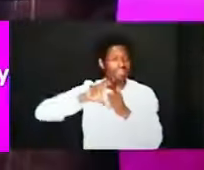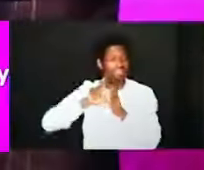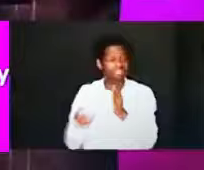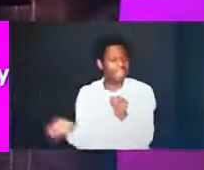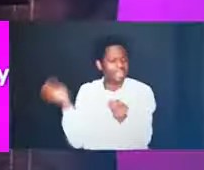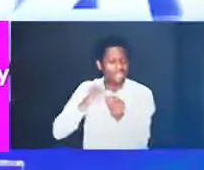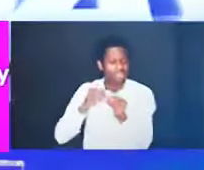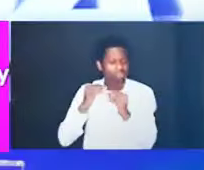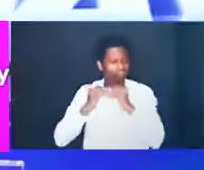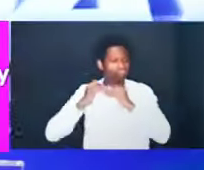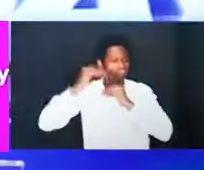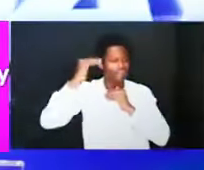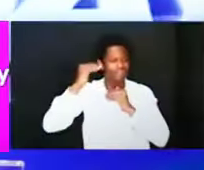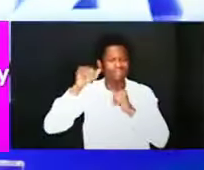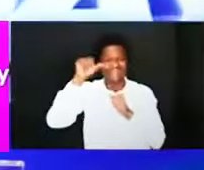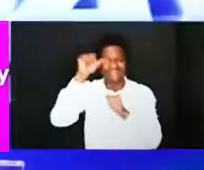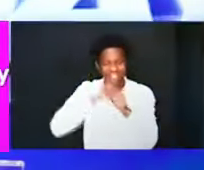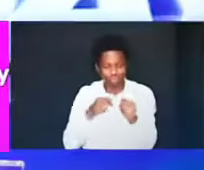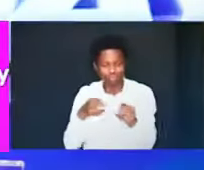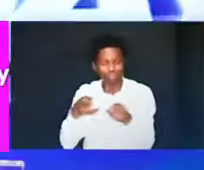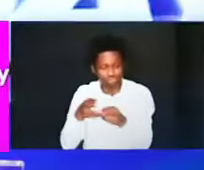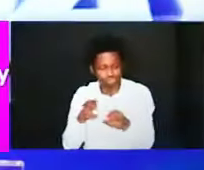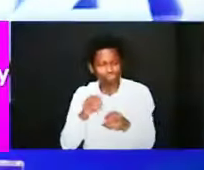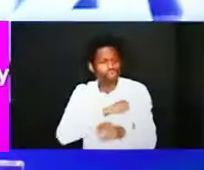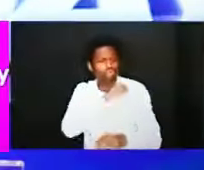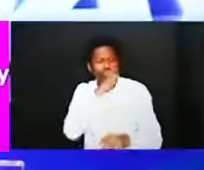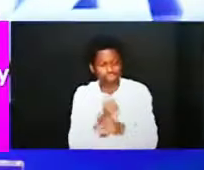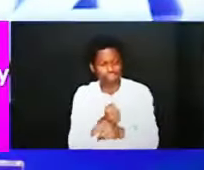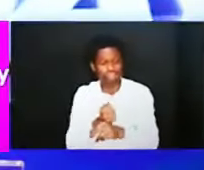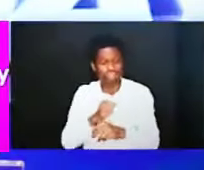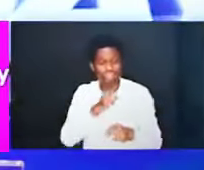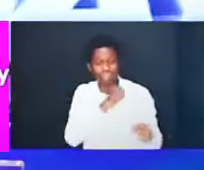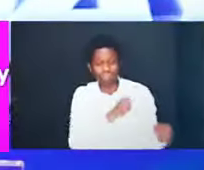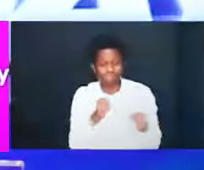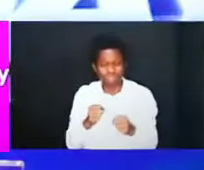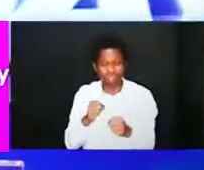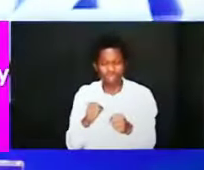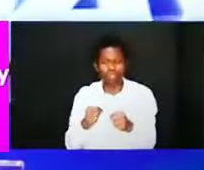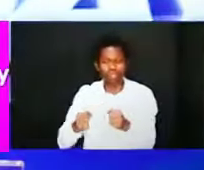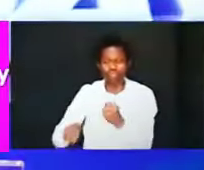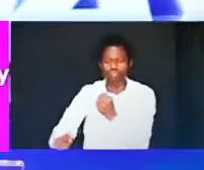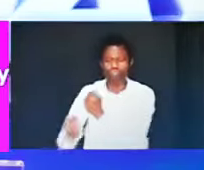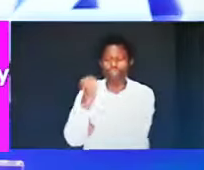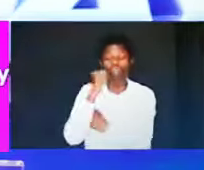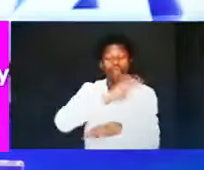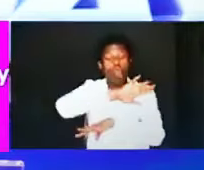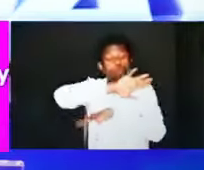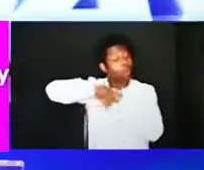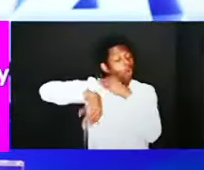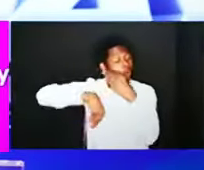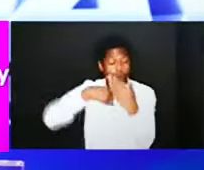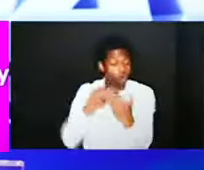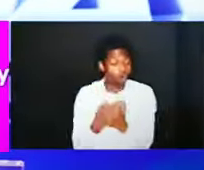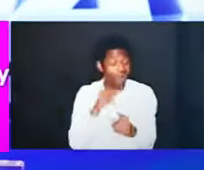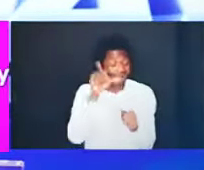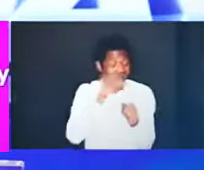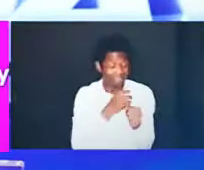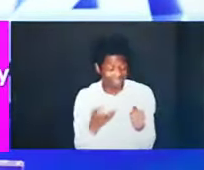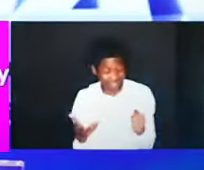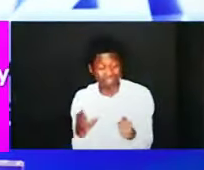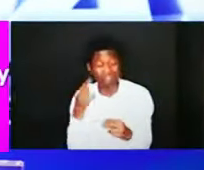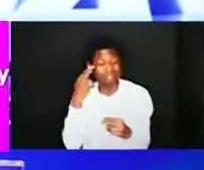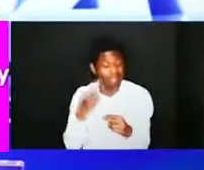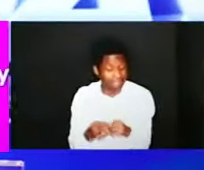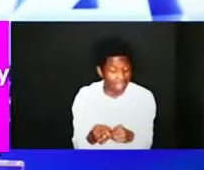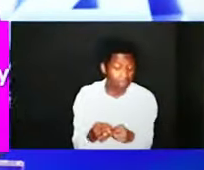and authority power and dominion and every name that is invoked not